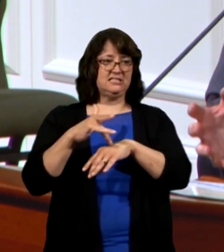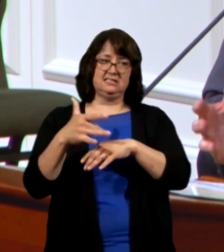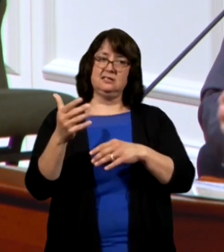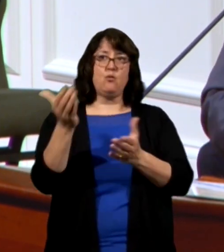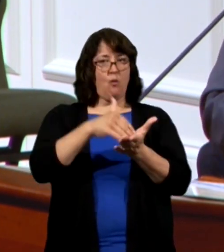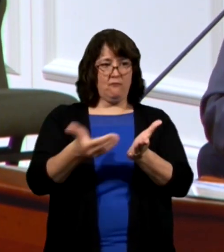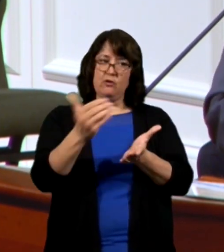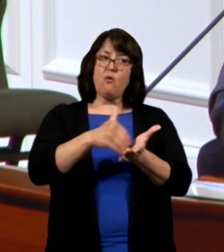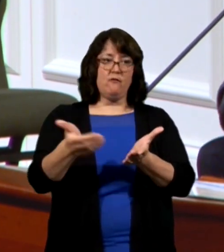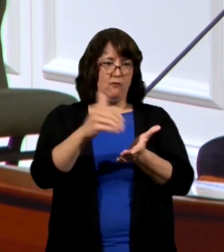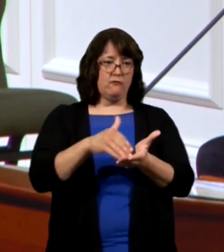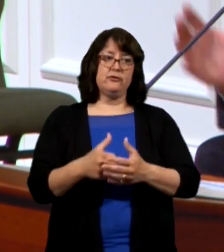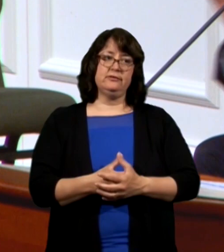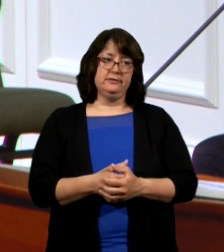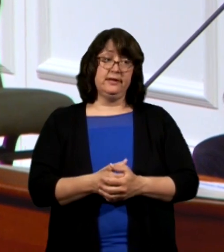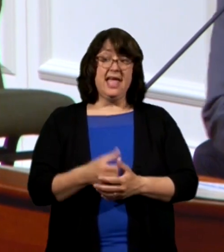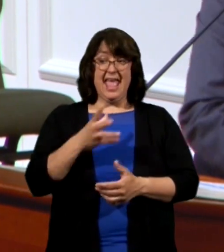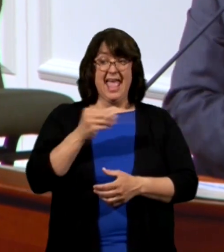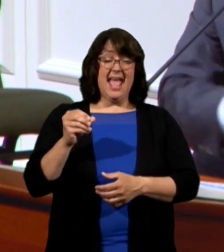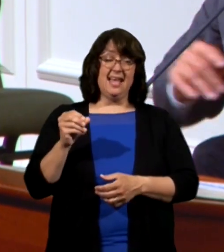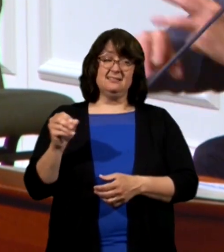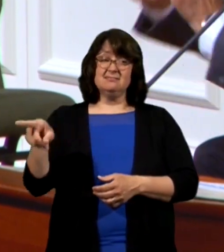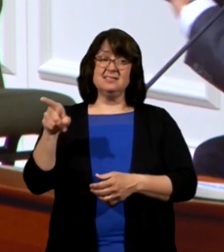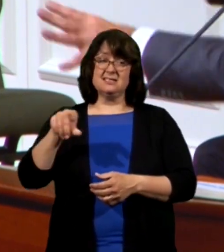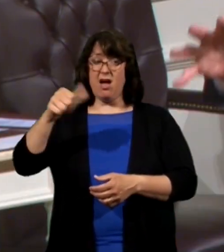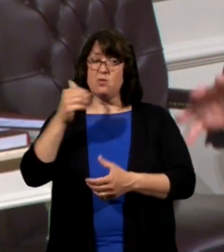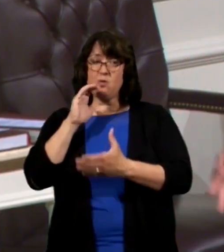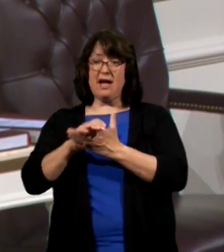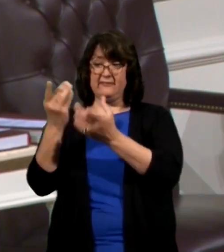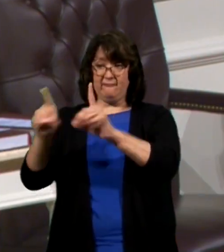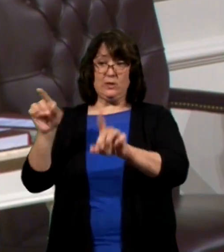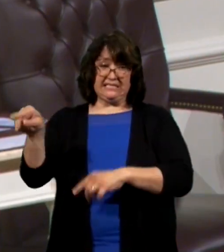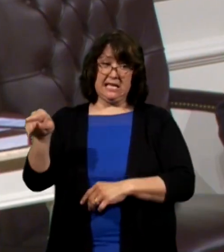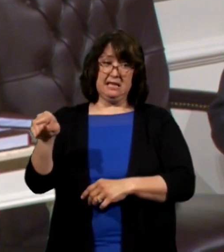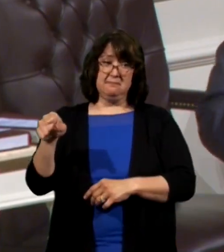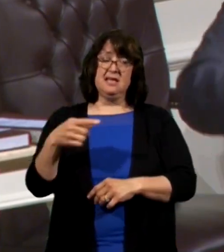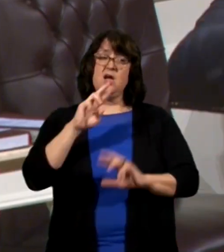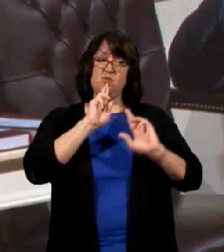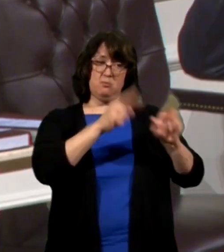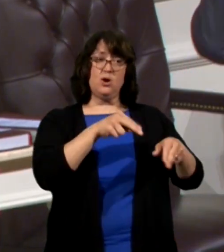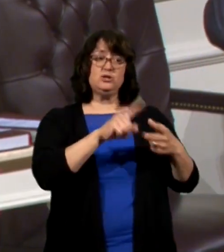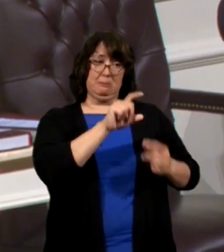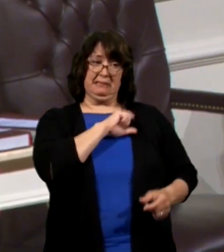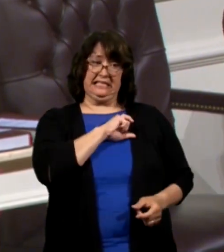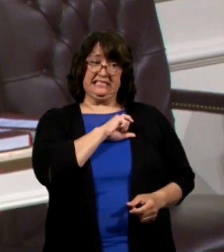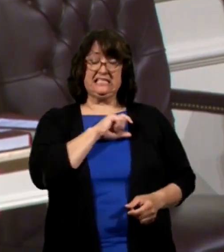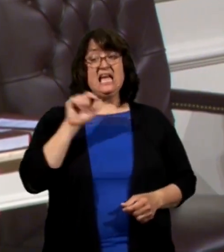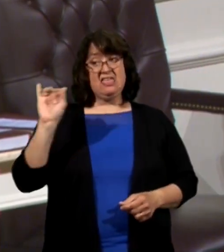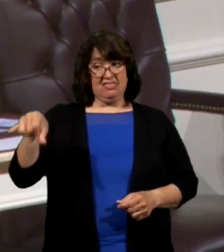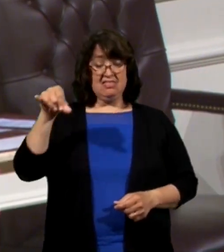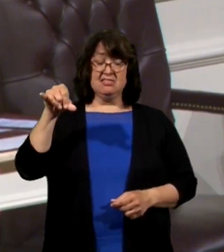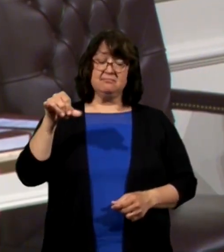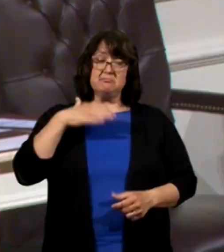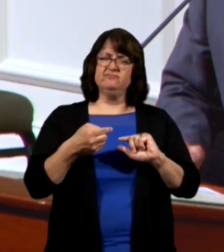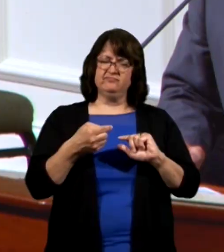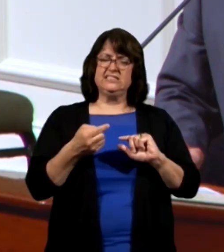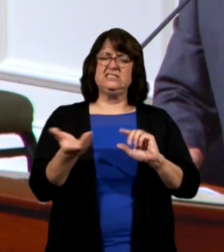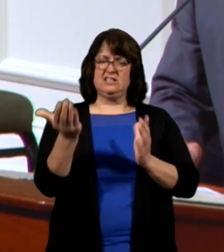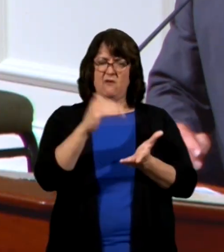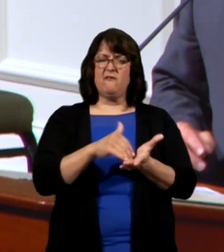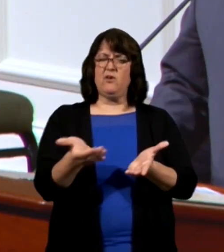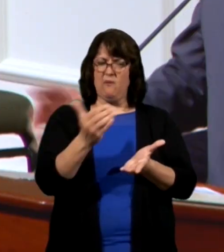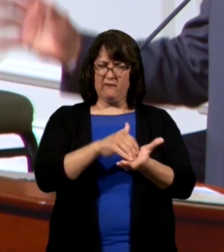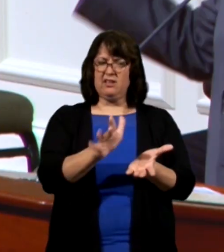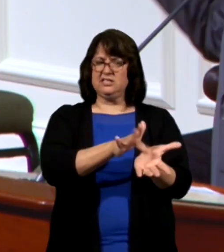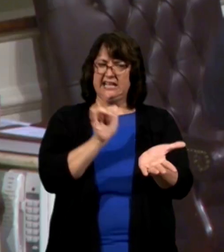repeatedly and she divorced him and reported him to the police and he went to prison for 20 years